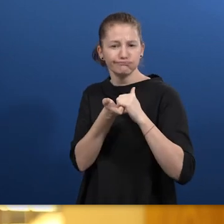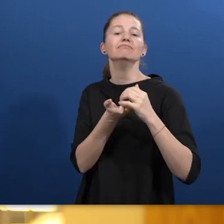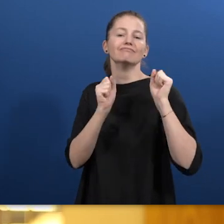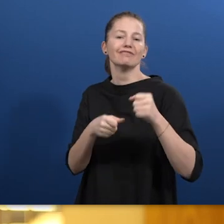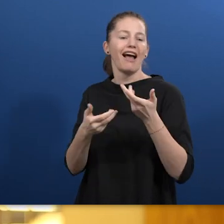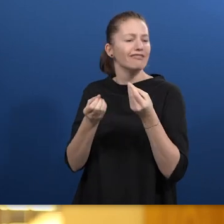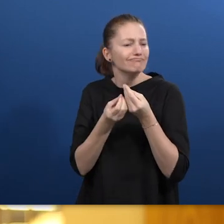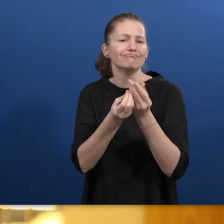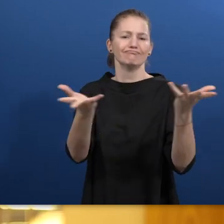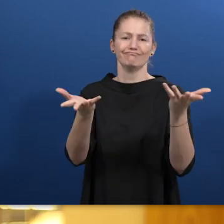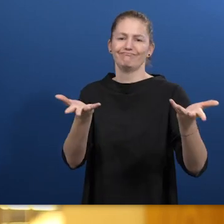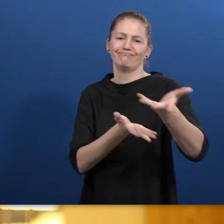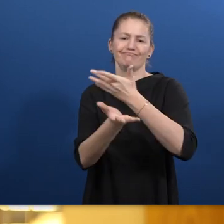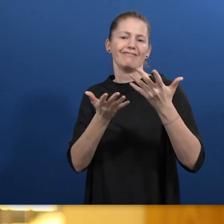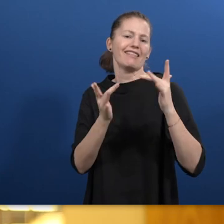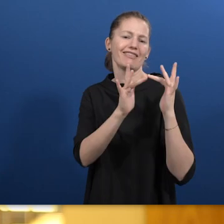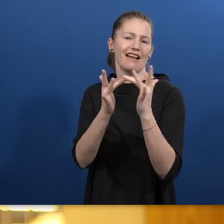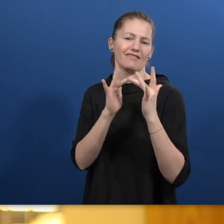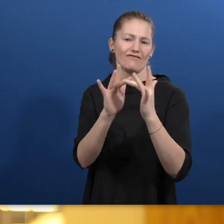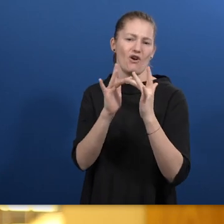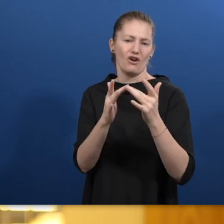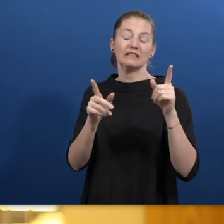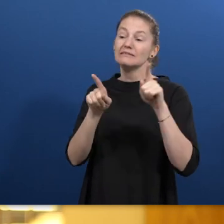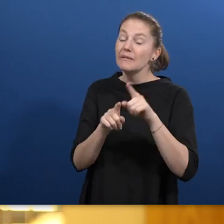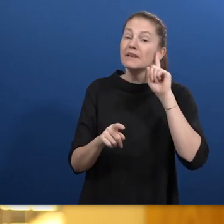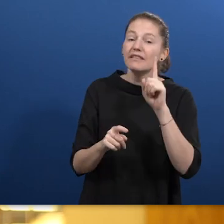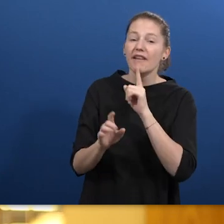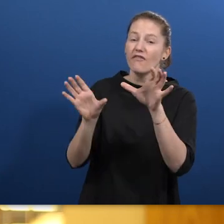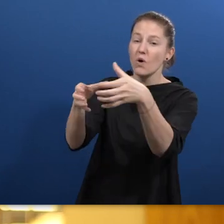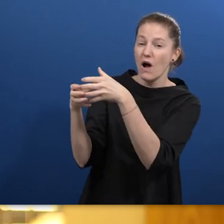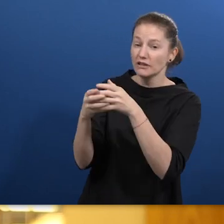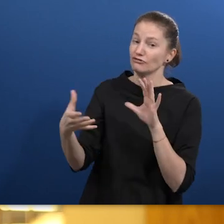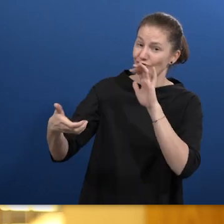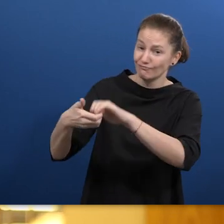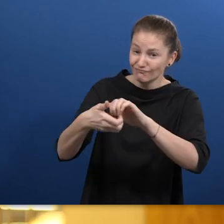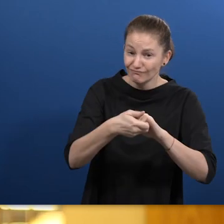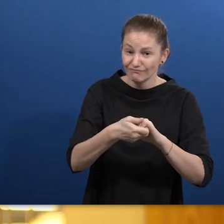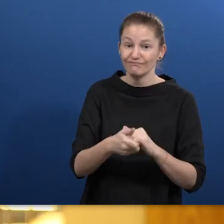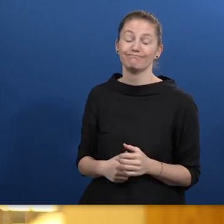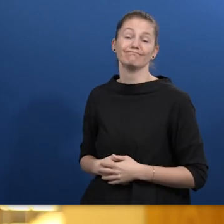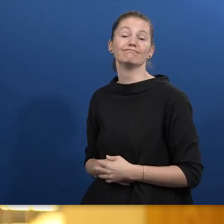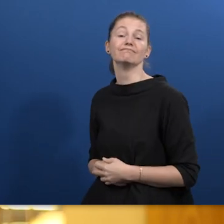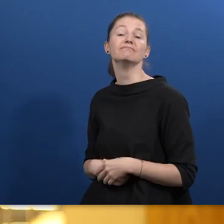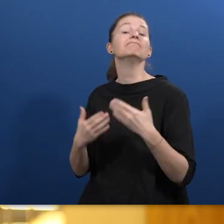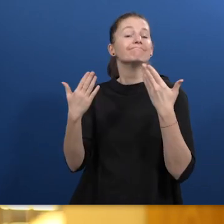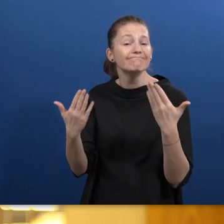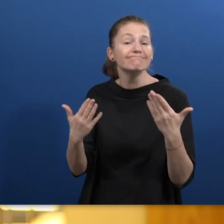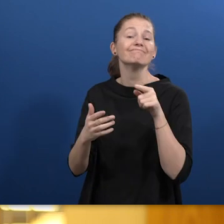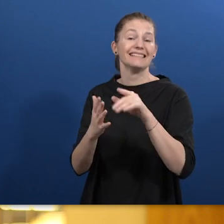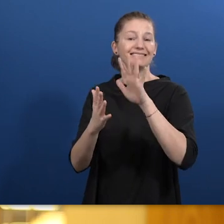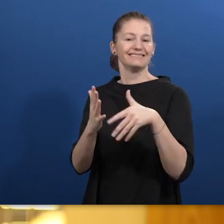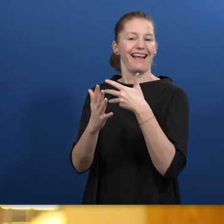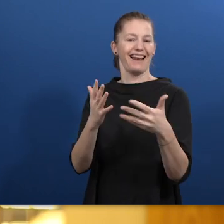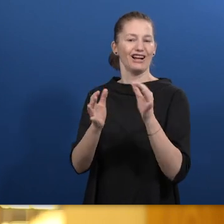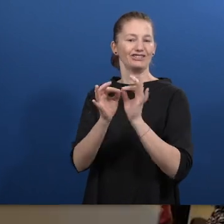to acquire the user base and onboard sign language interpreters. We have a mobile app, which